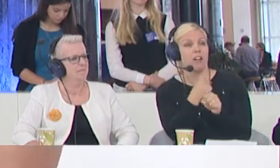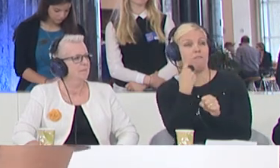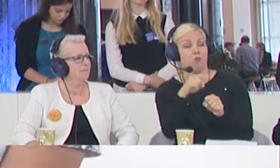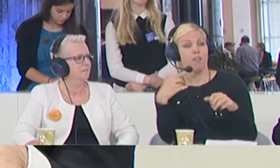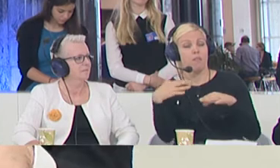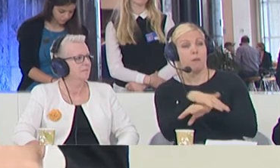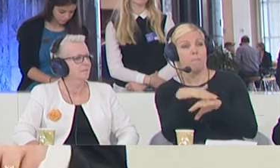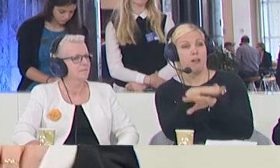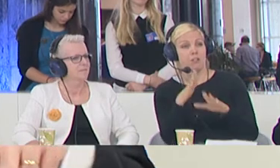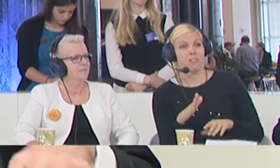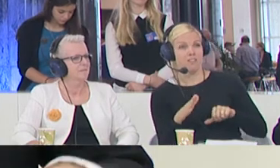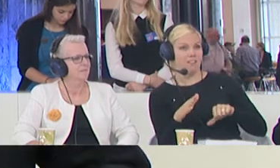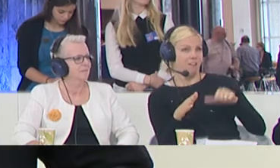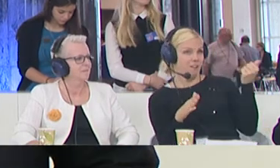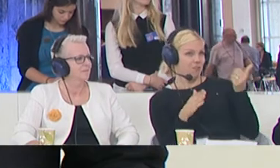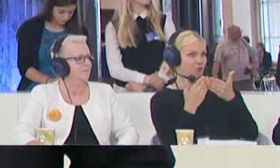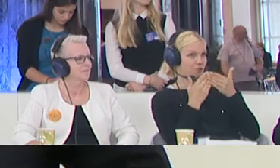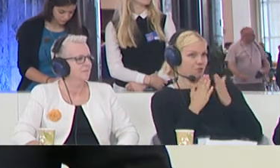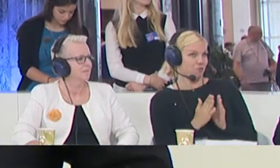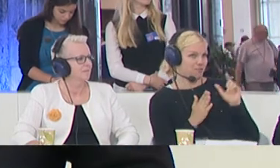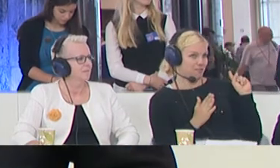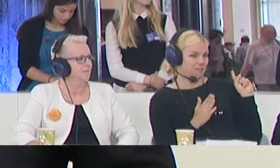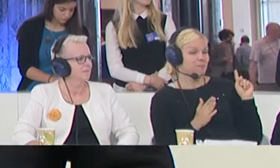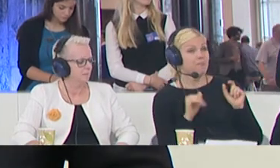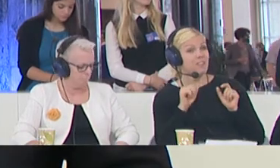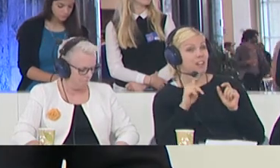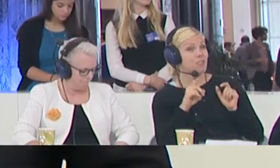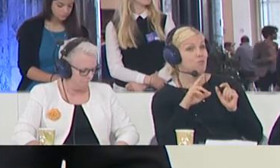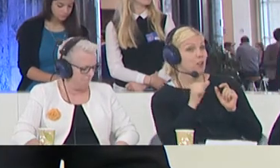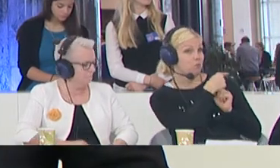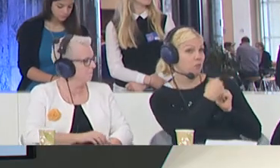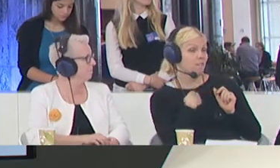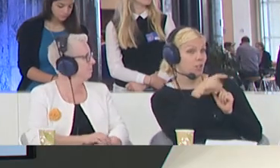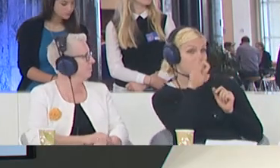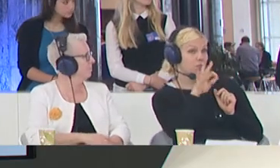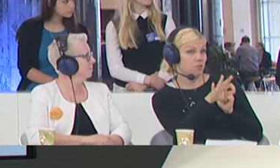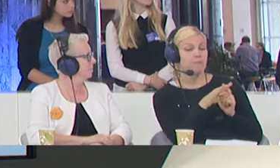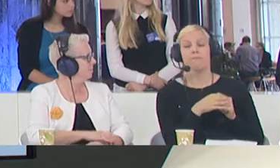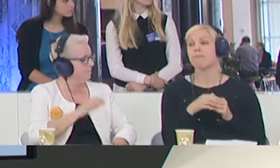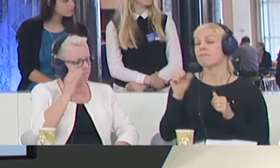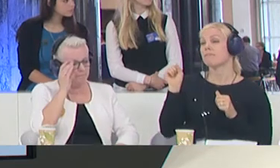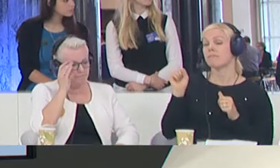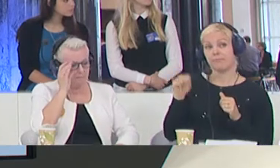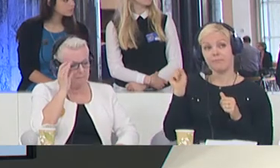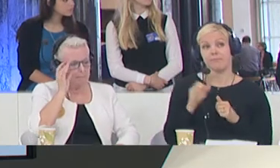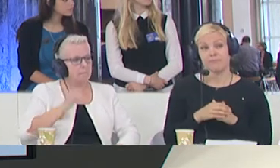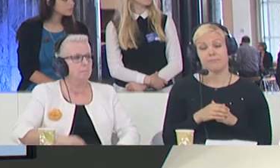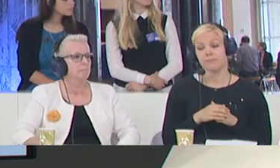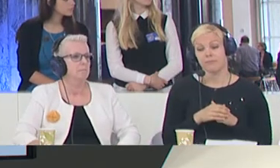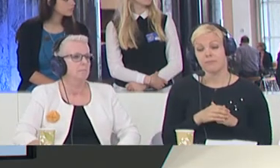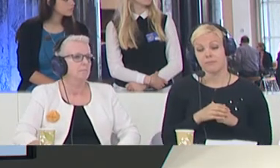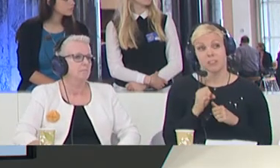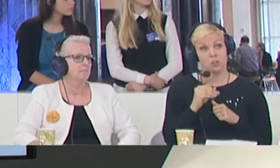Let's bring our other students in again now as well. Andrea, do you have a question for the panel? Yes. So do you have an